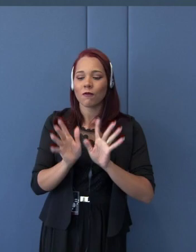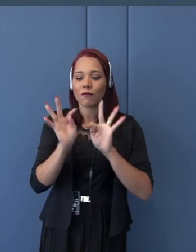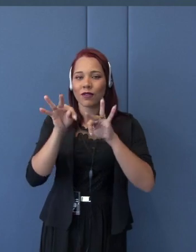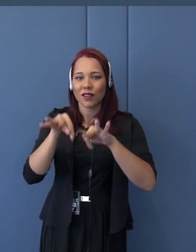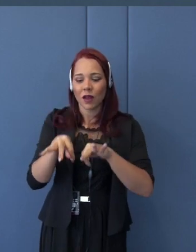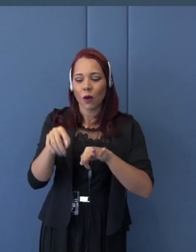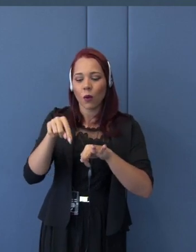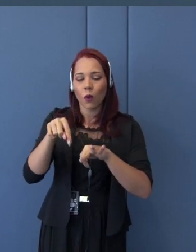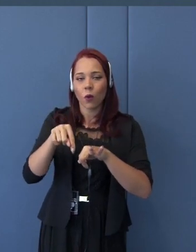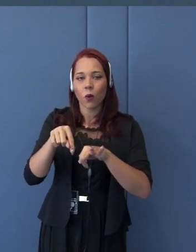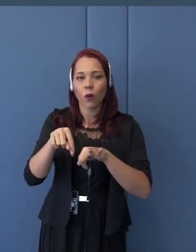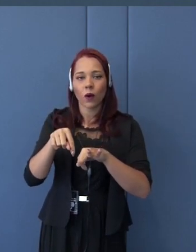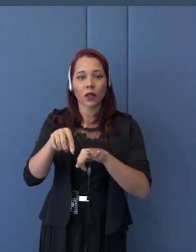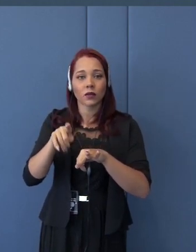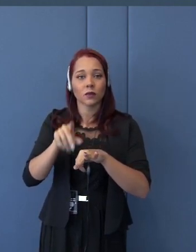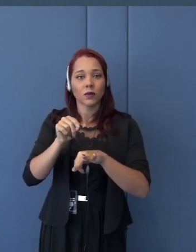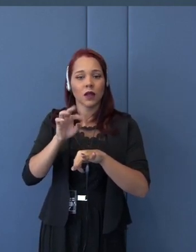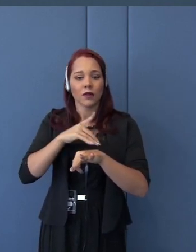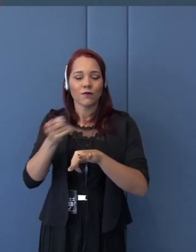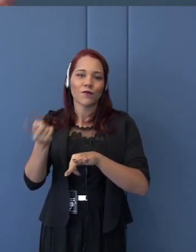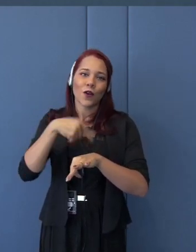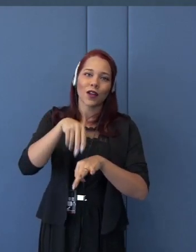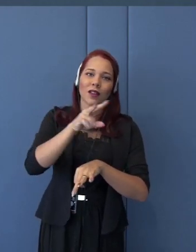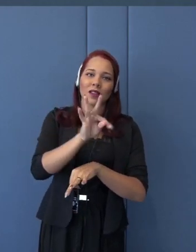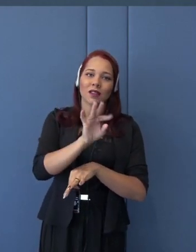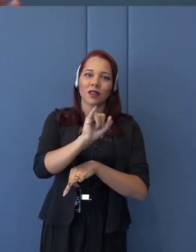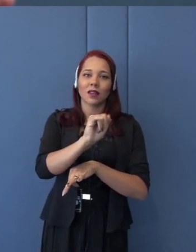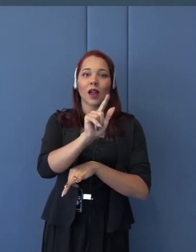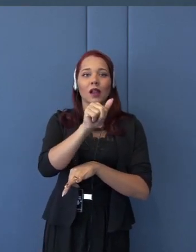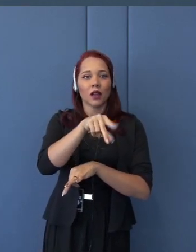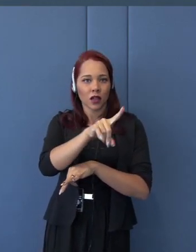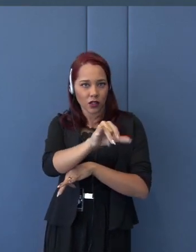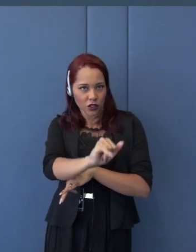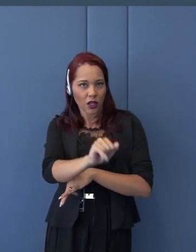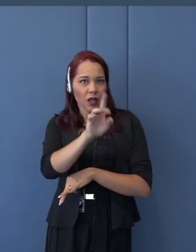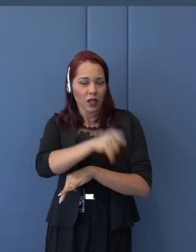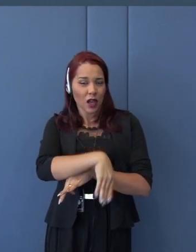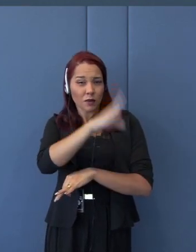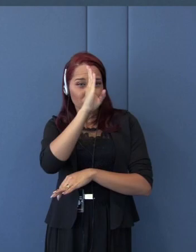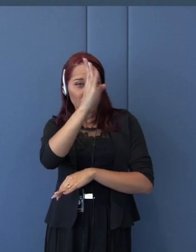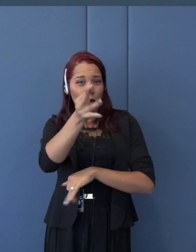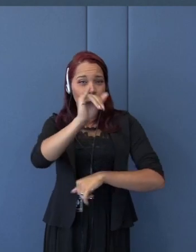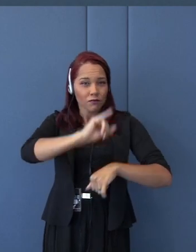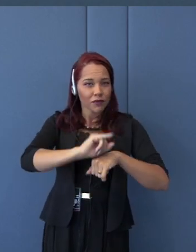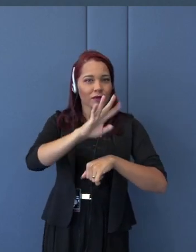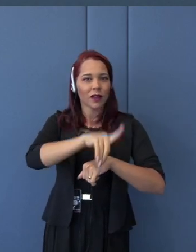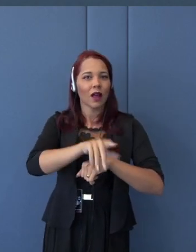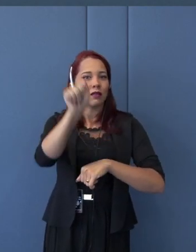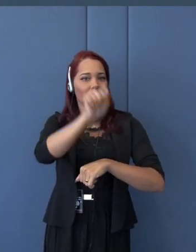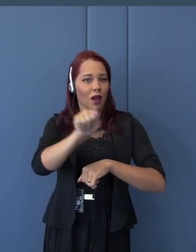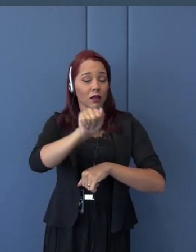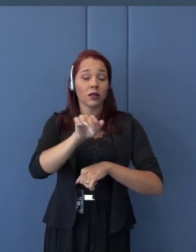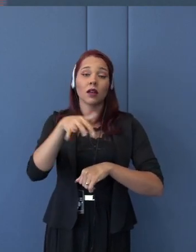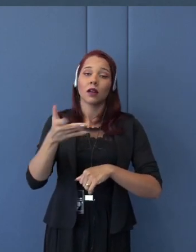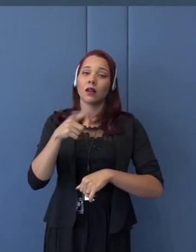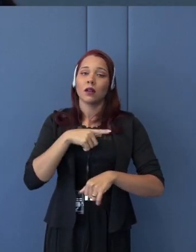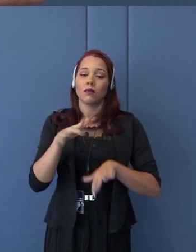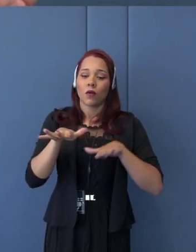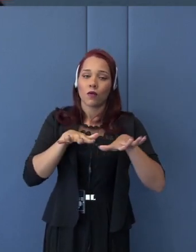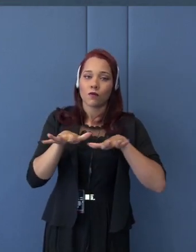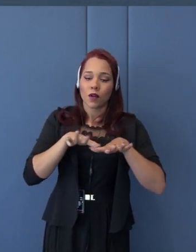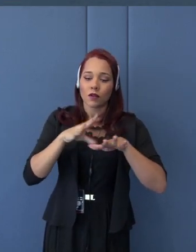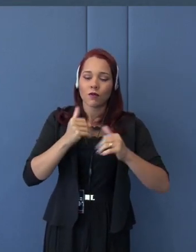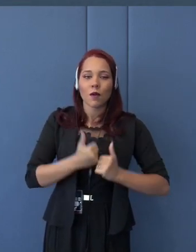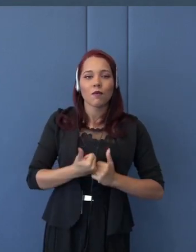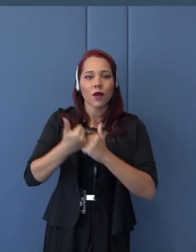East Asia. So, that was a kind of, you know, very supportive movement by ASEAN countries. So, Japanese